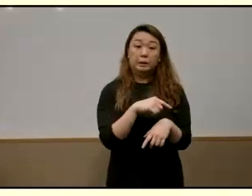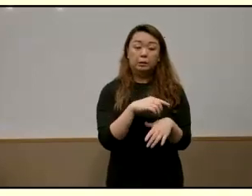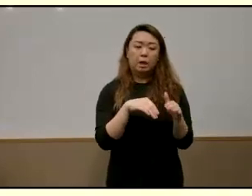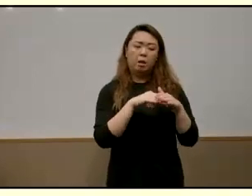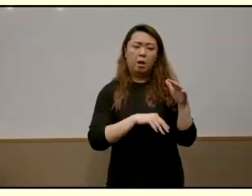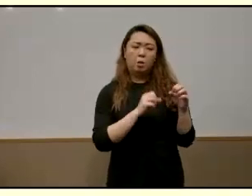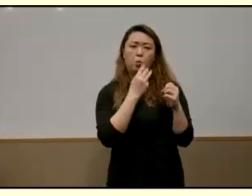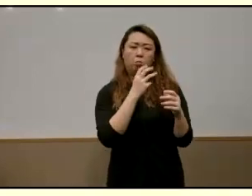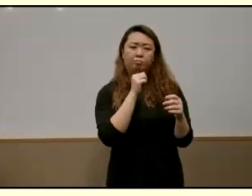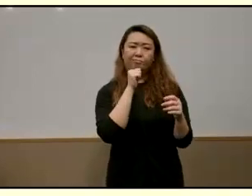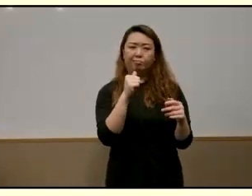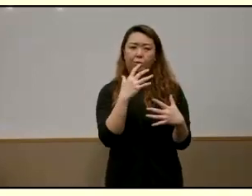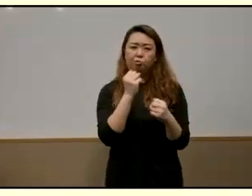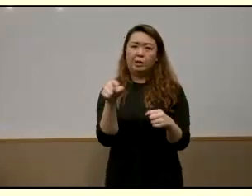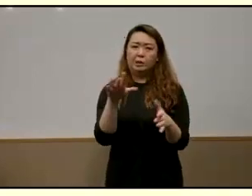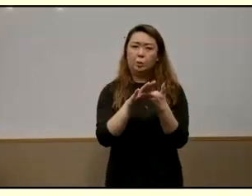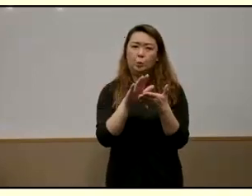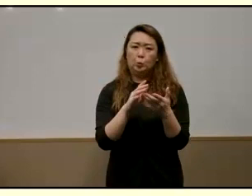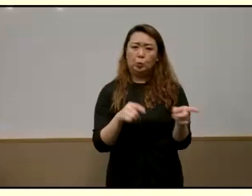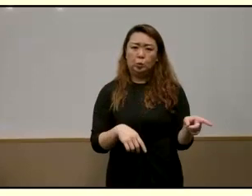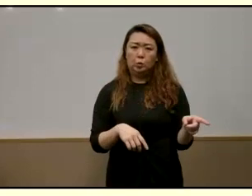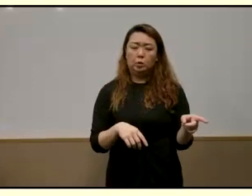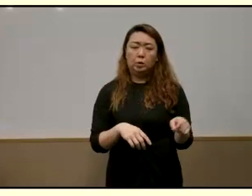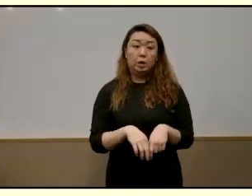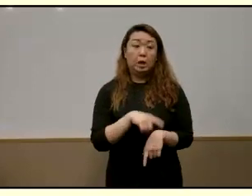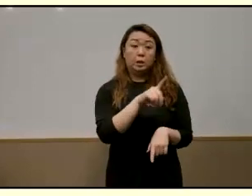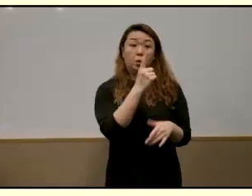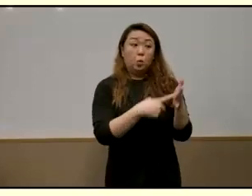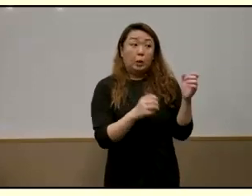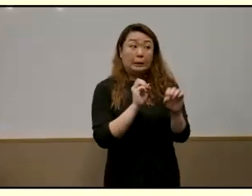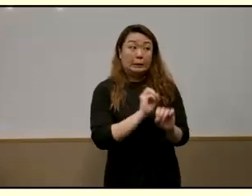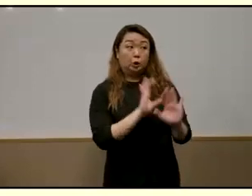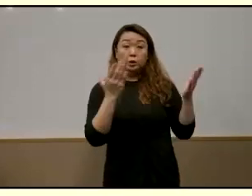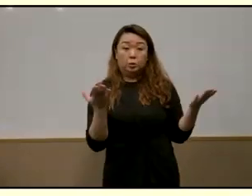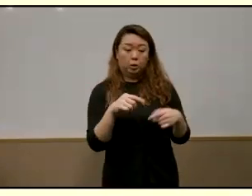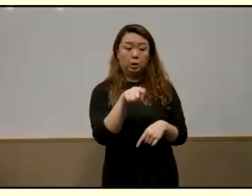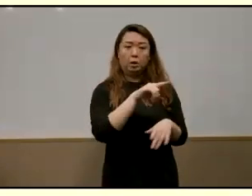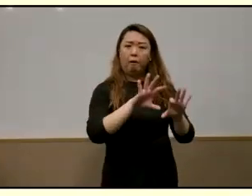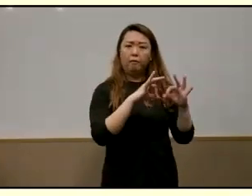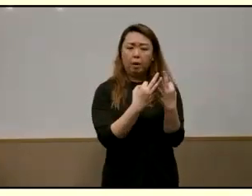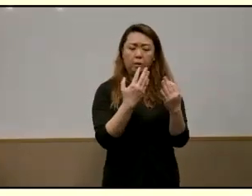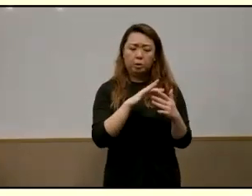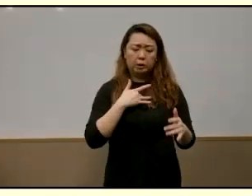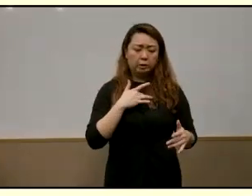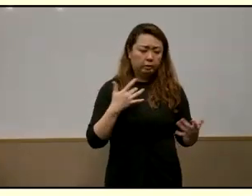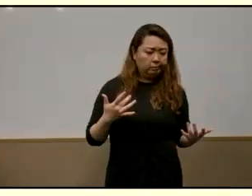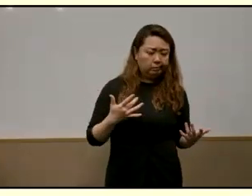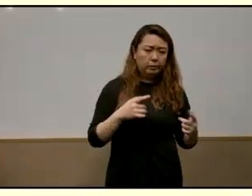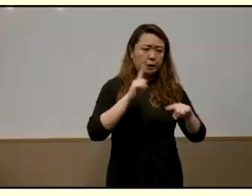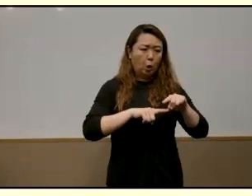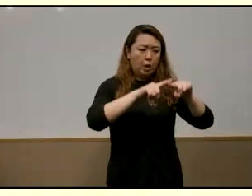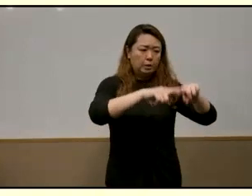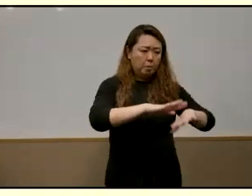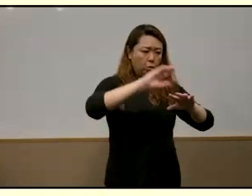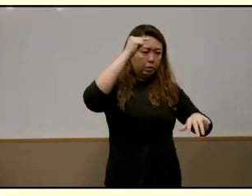in their relations with the school and state and what became clear to me was that if families don't find the state and school to be dependable